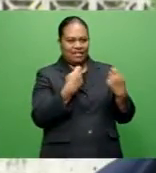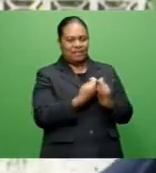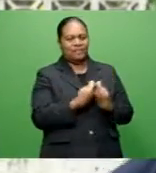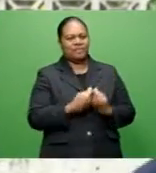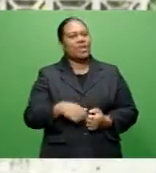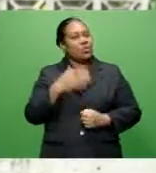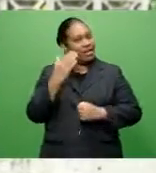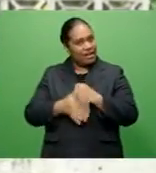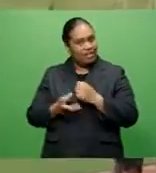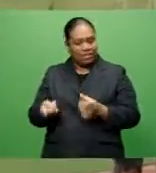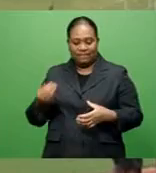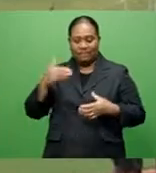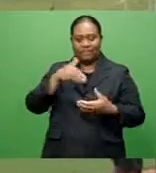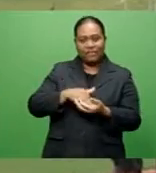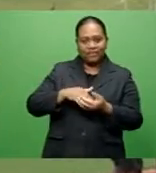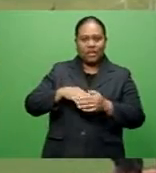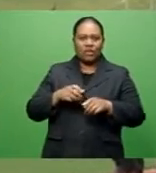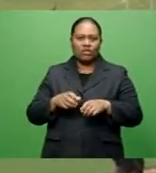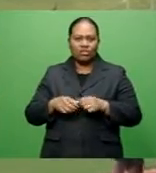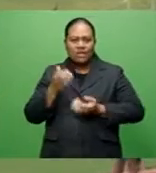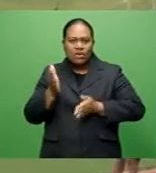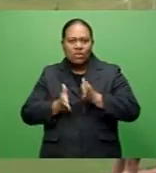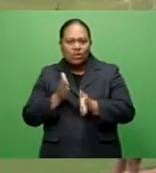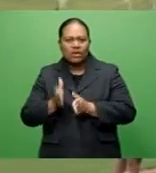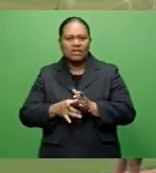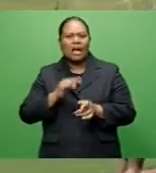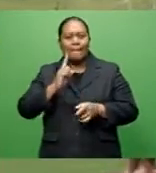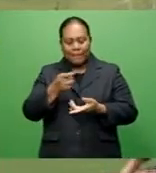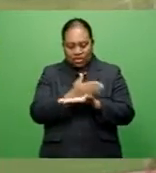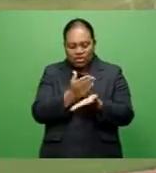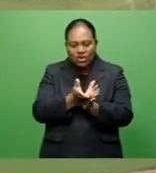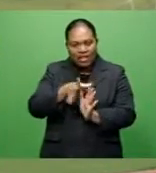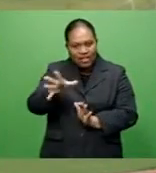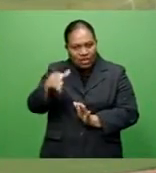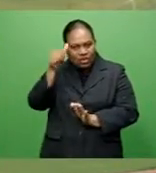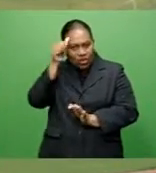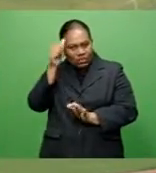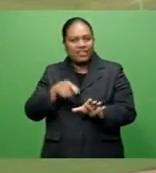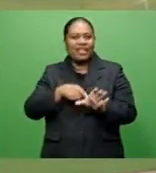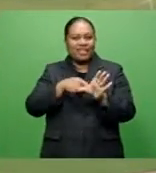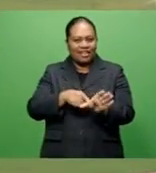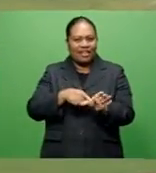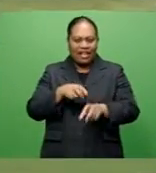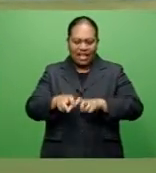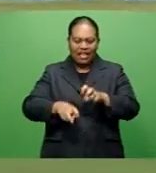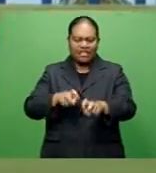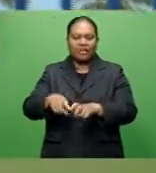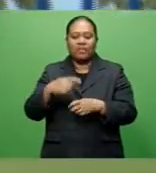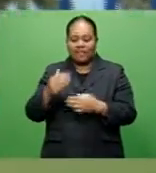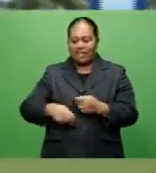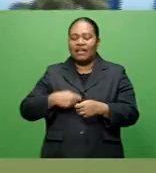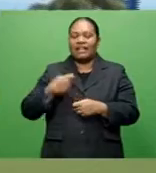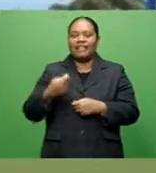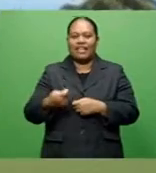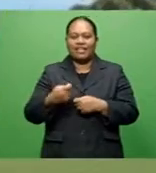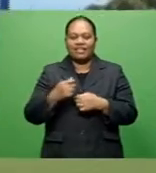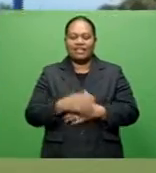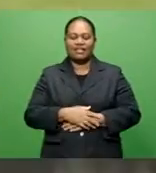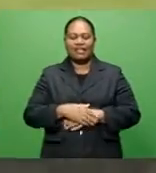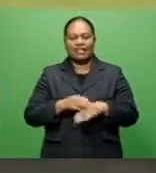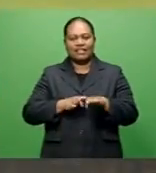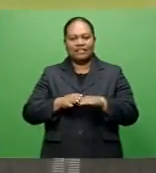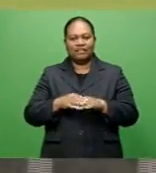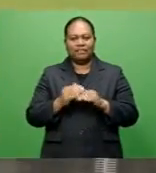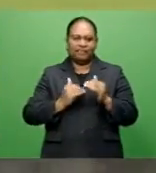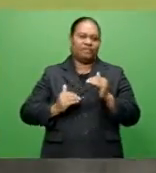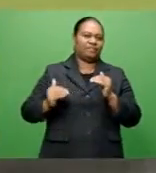running competitively. Mentoring and sharing his knowledge with young athletes is the next step for Naikelekelevesi. And with the Coca-Cola